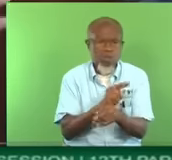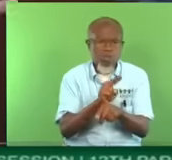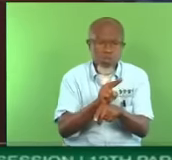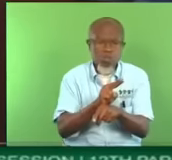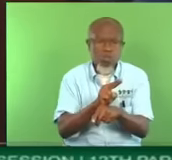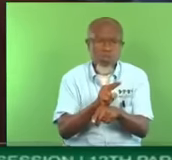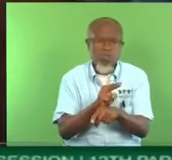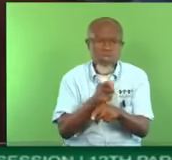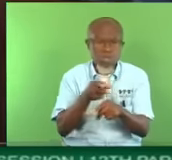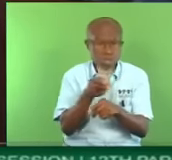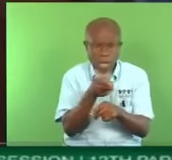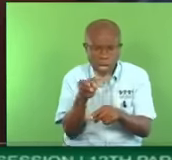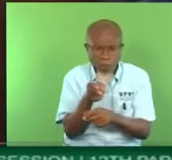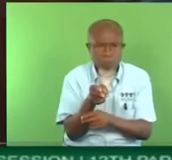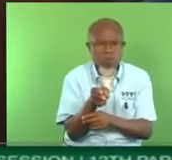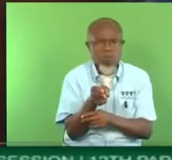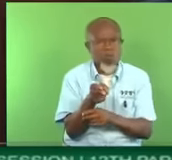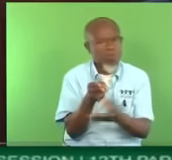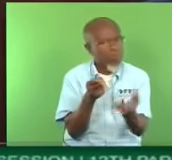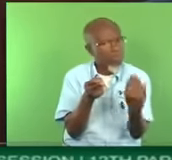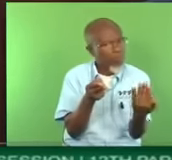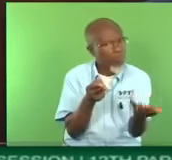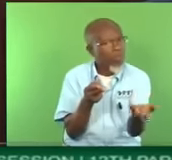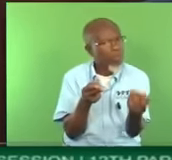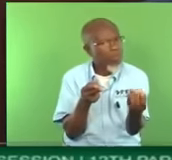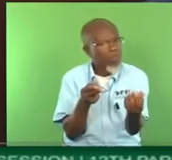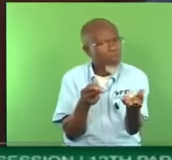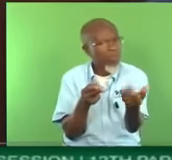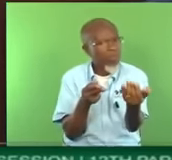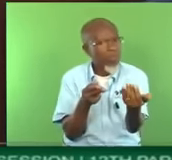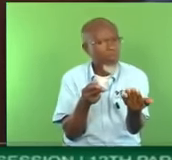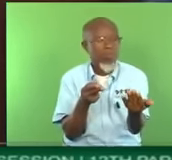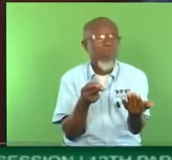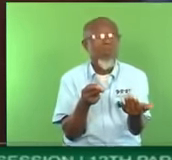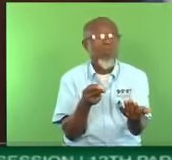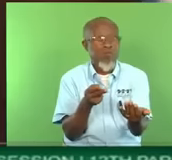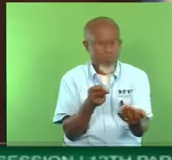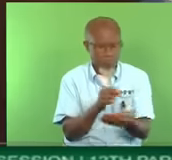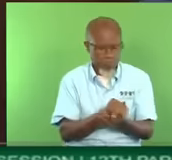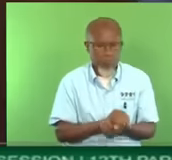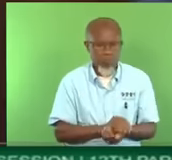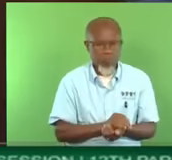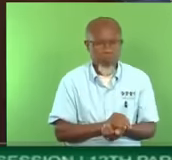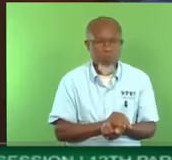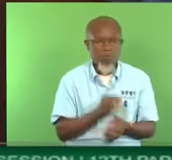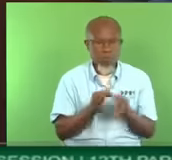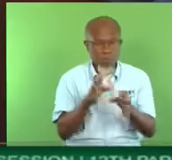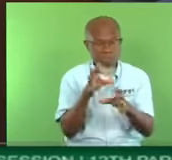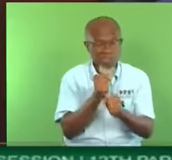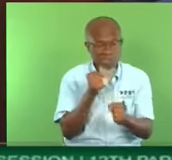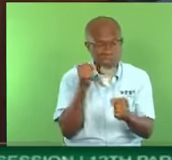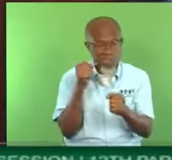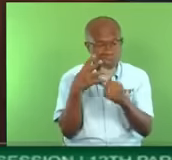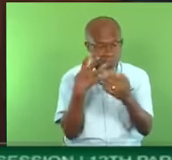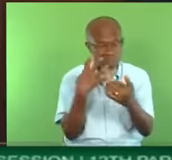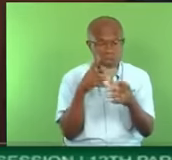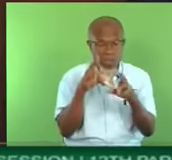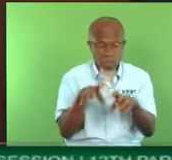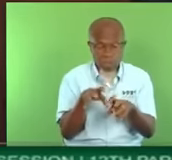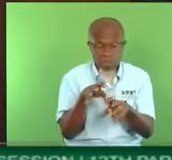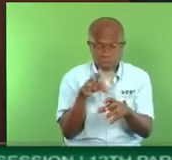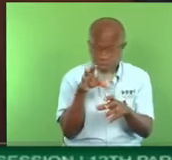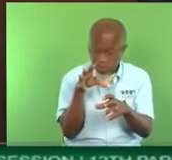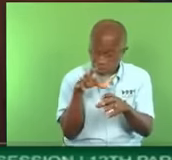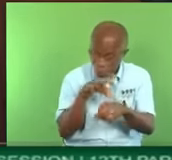millions of dollars in quote-unquote security money. If you get catch, it's two to five years. Maximum. This requires a stiff